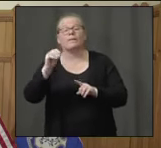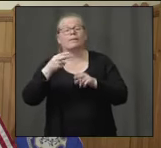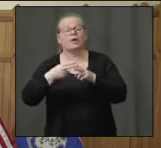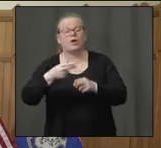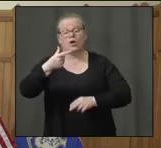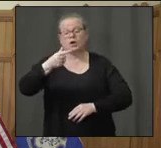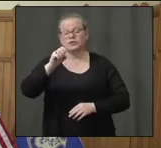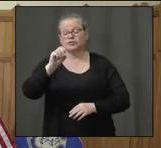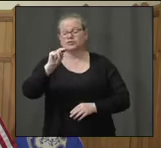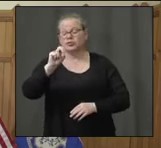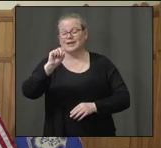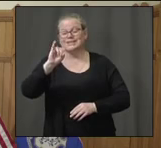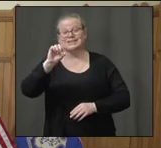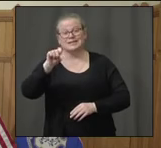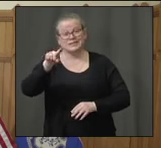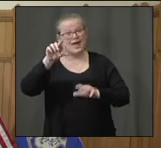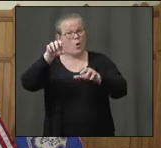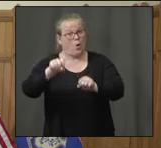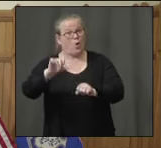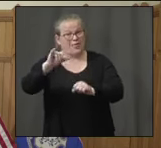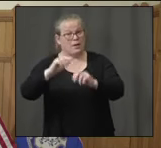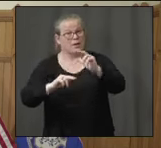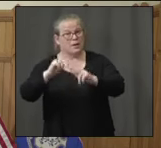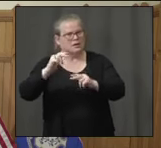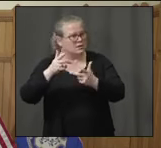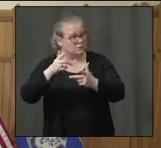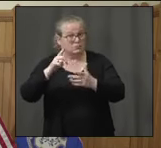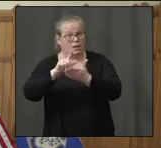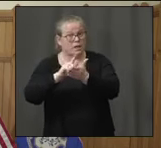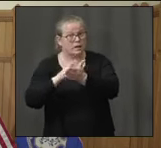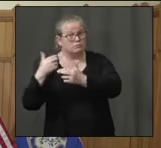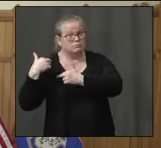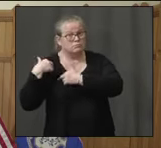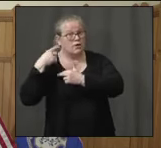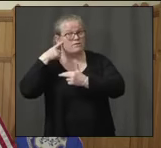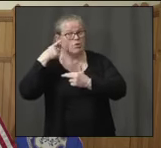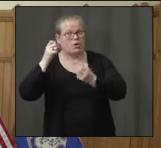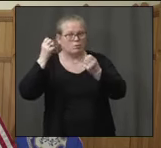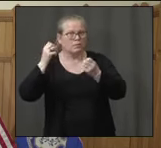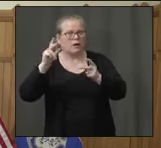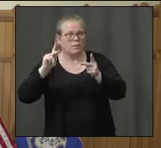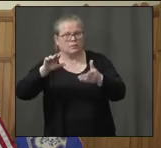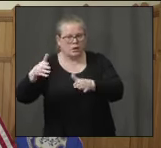going to be held legally responsible for these unconscionable losses?